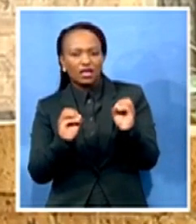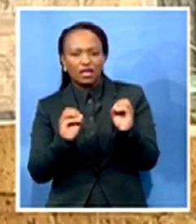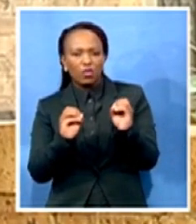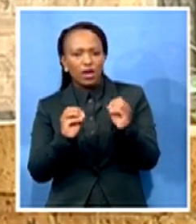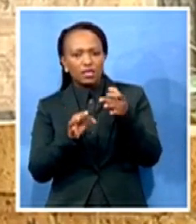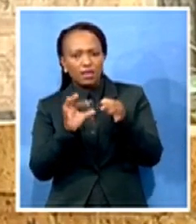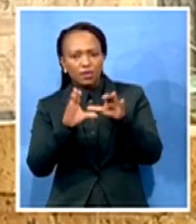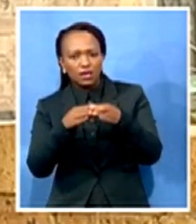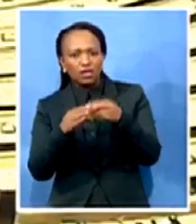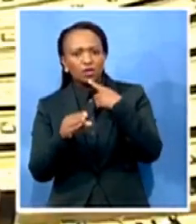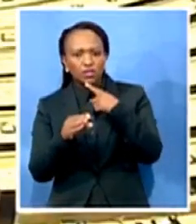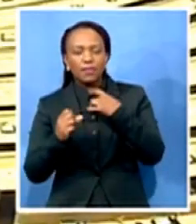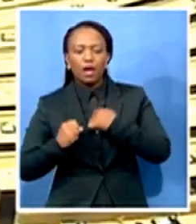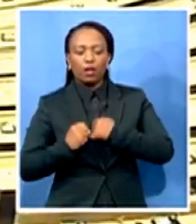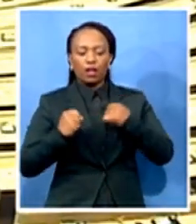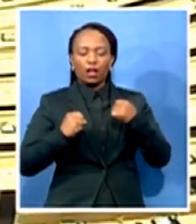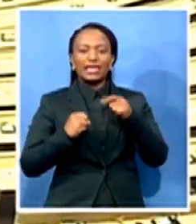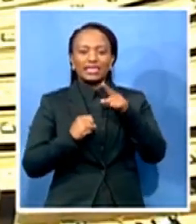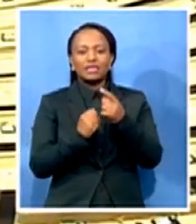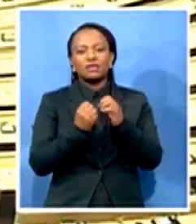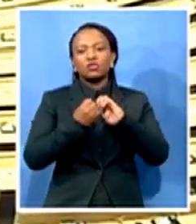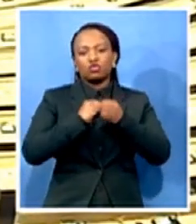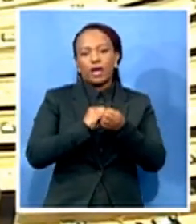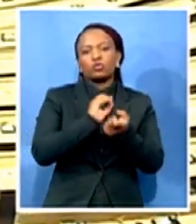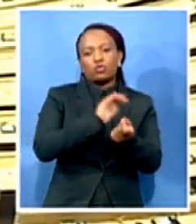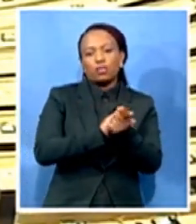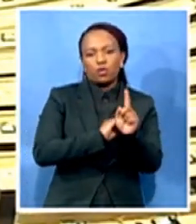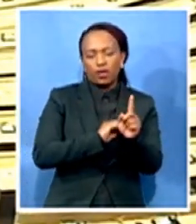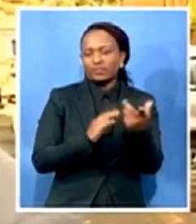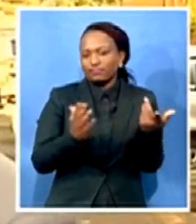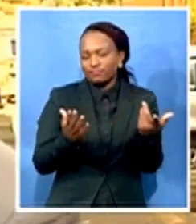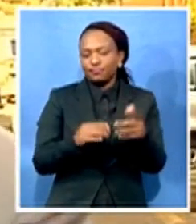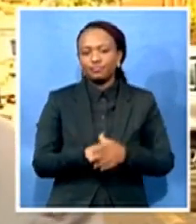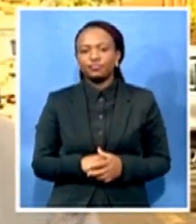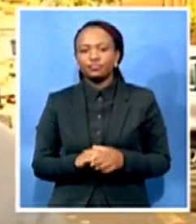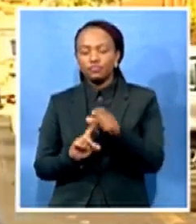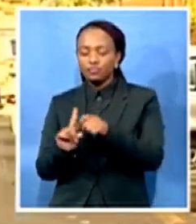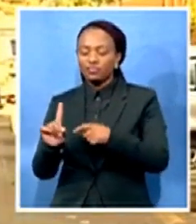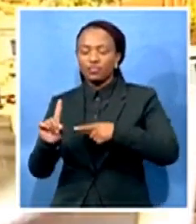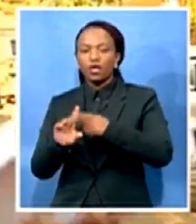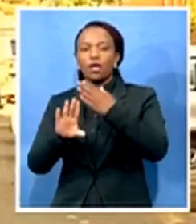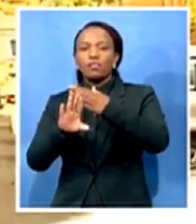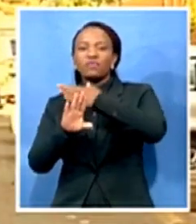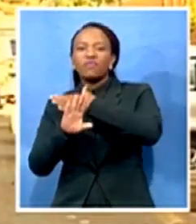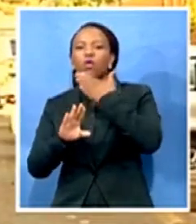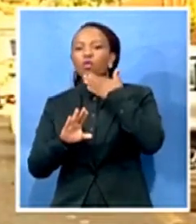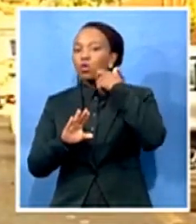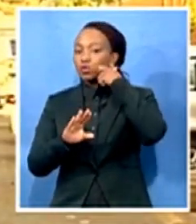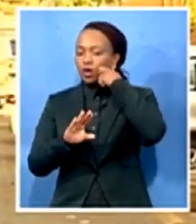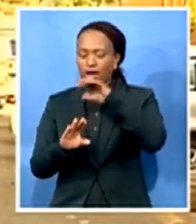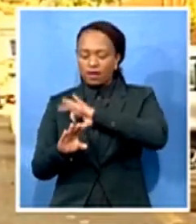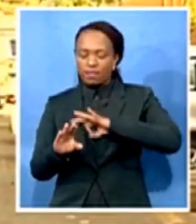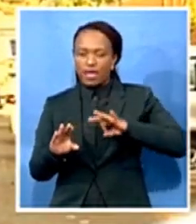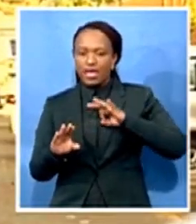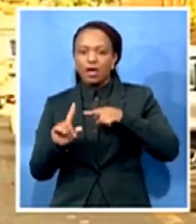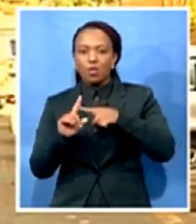vying for one position or another. Simanga is a former Tswane mayor. This sex scandal follows that of his then